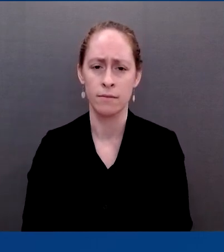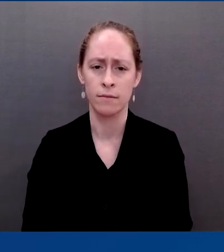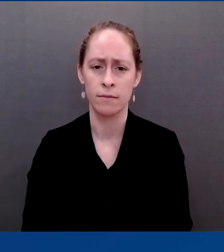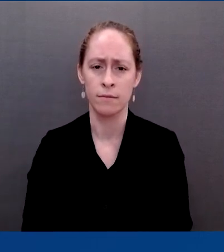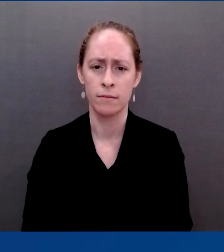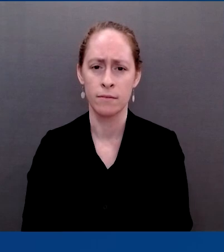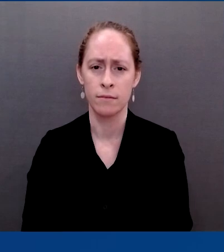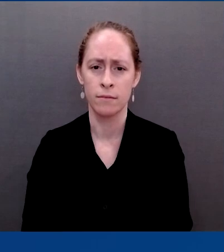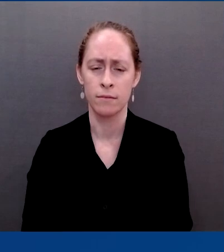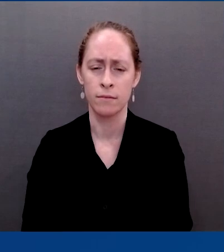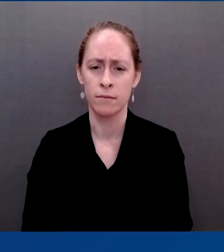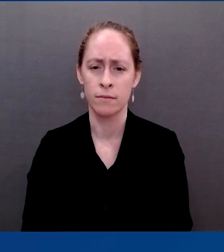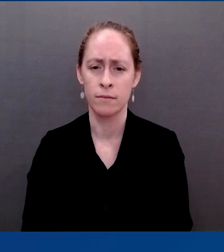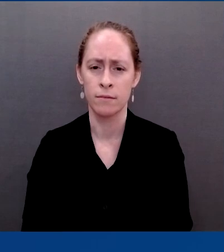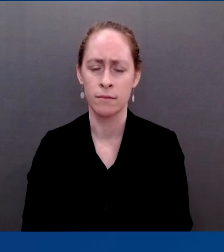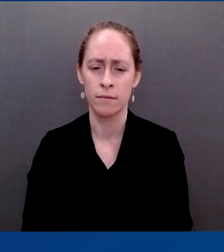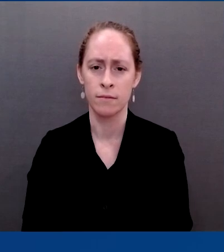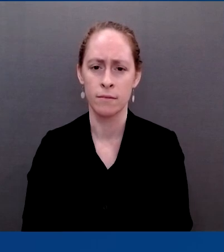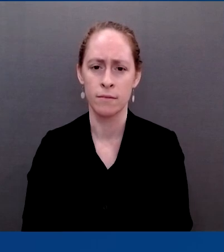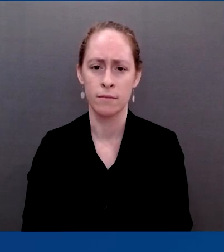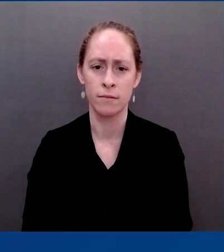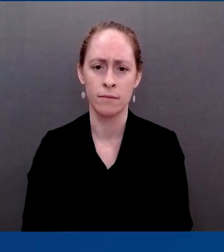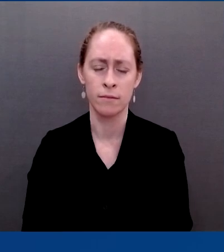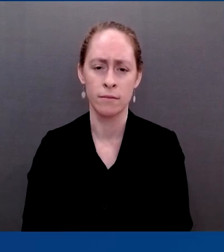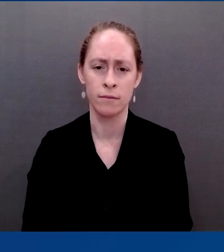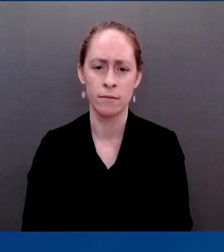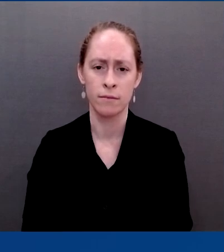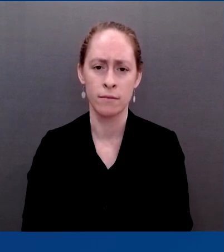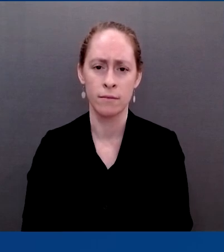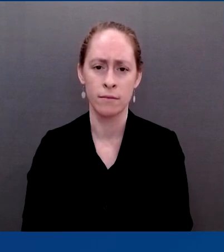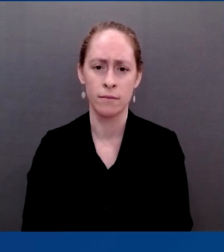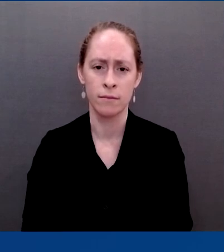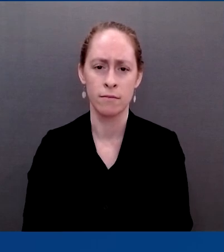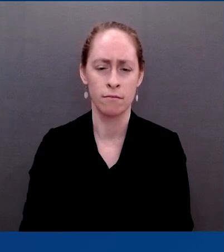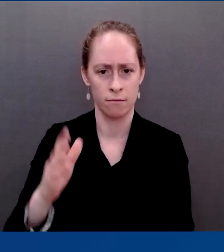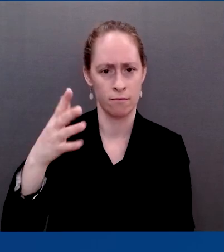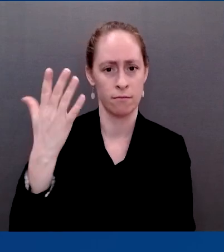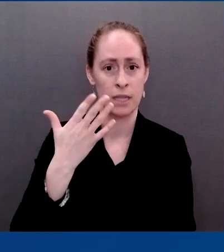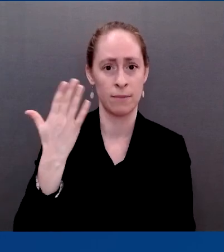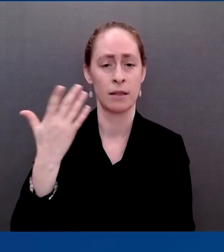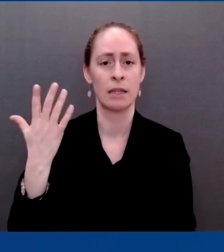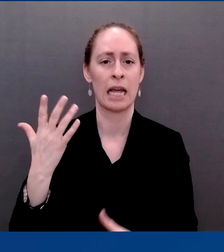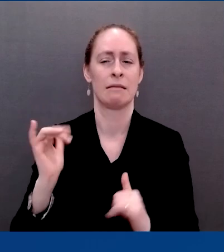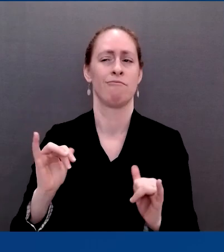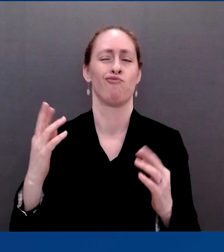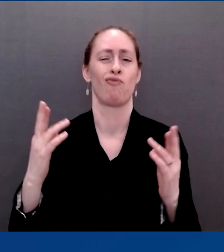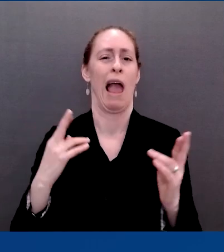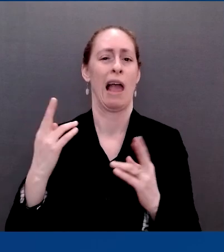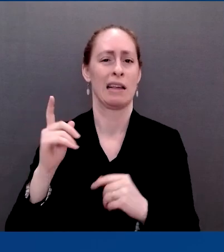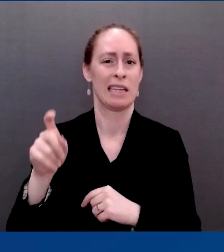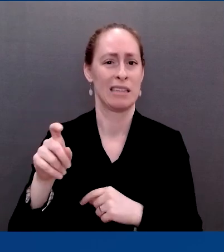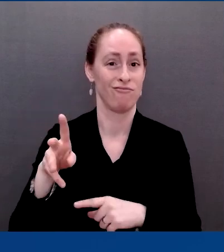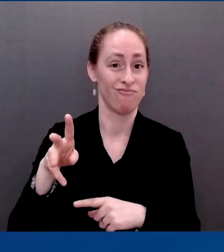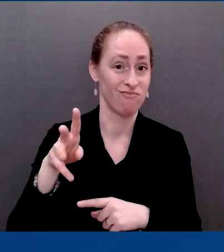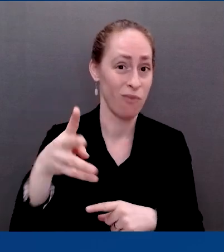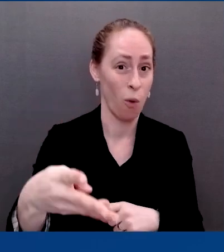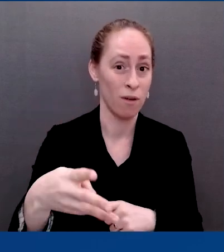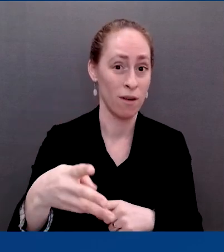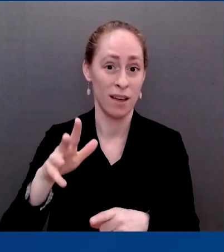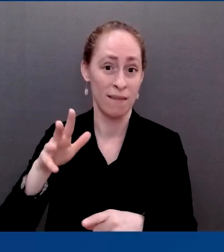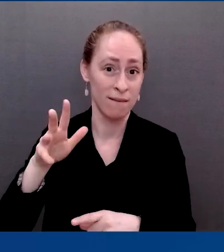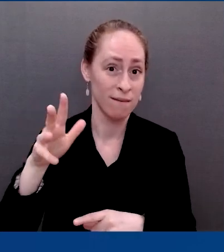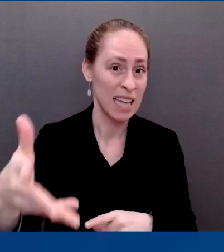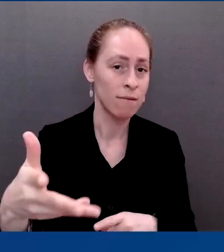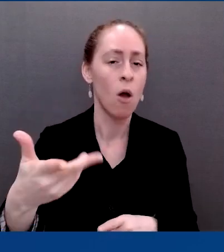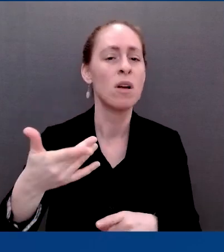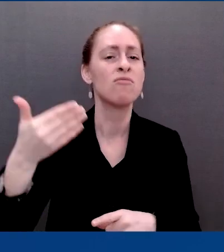needed going forward, and in particular, whether we might need specific types of shots for any variant? Thank you. Yeah, thank you for that